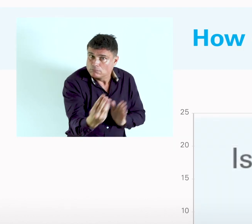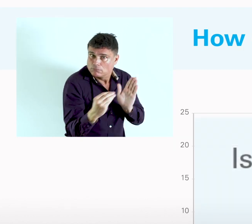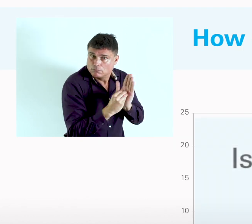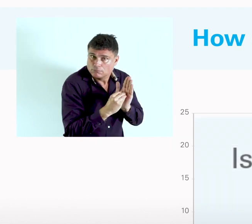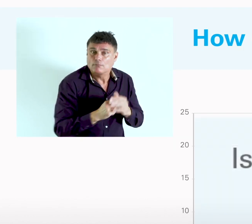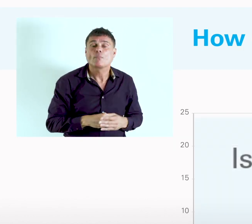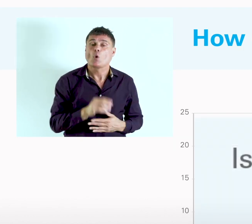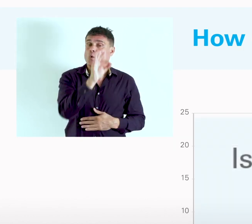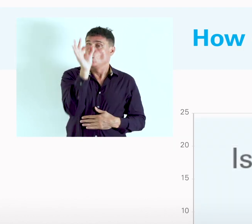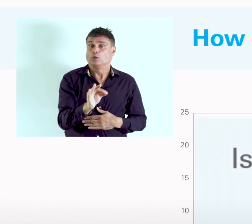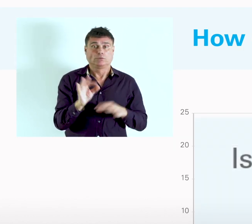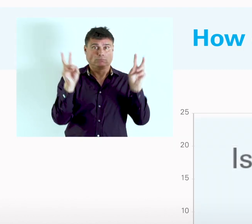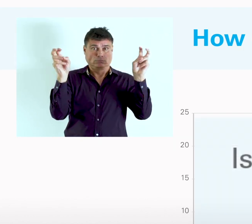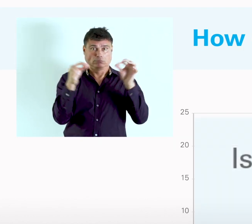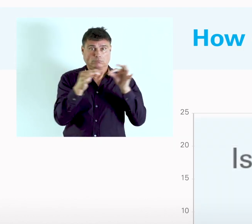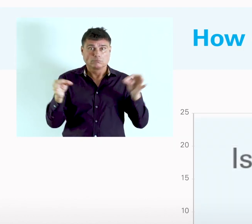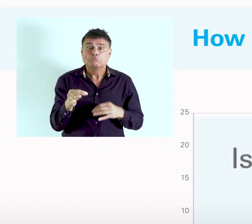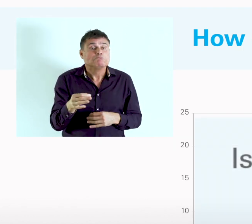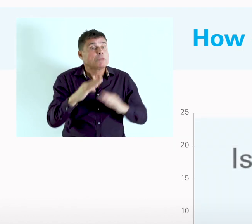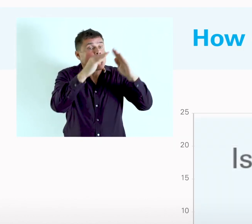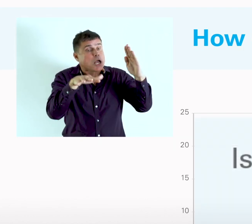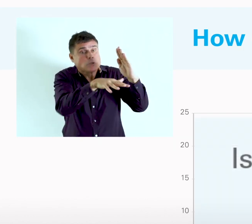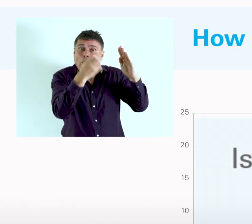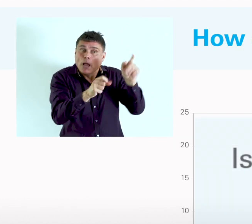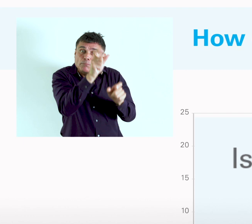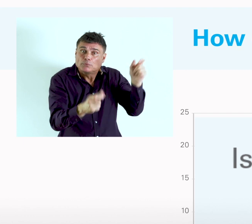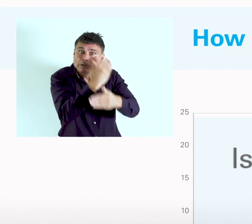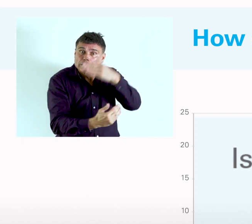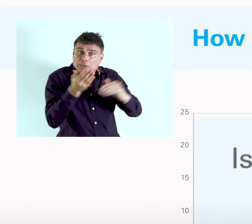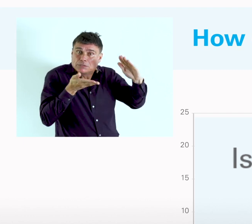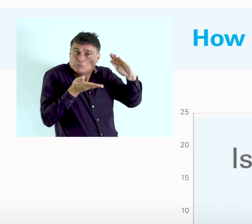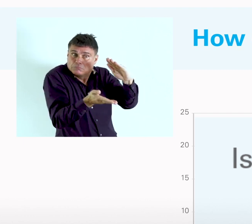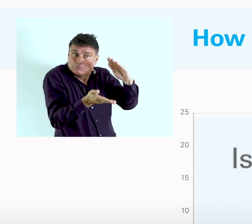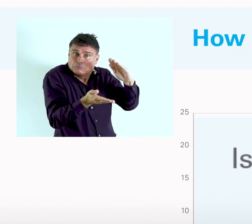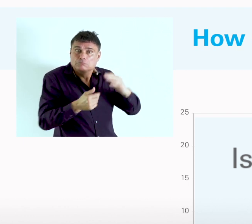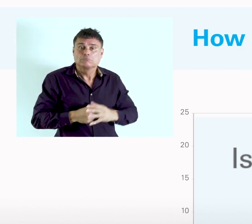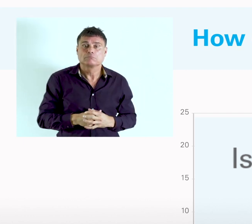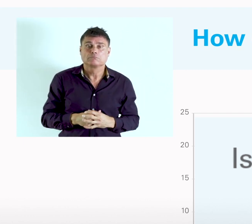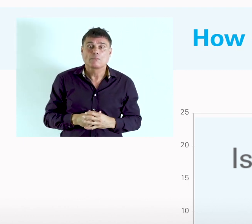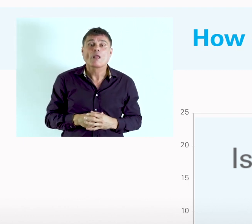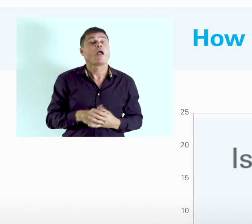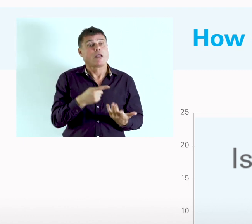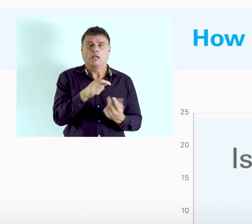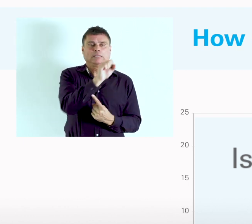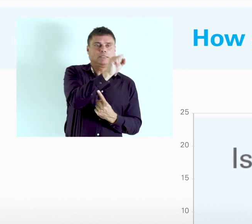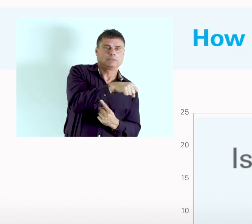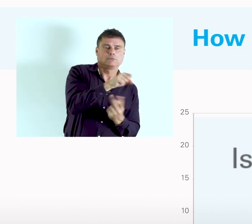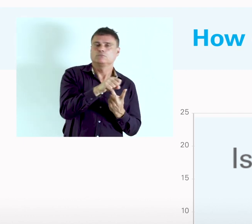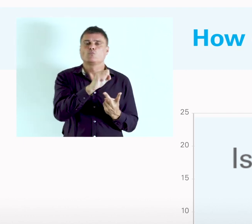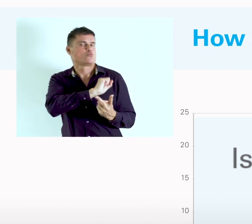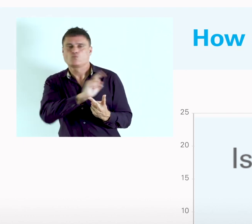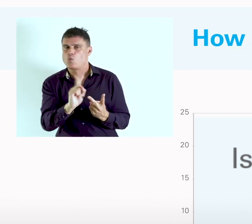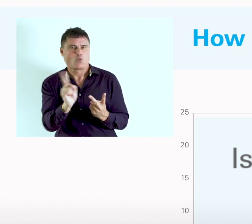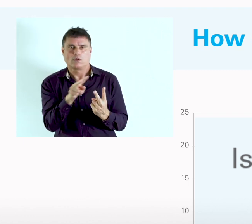The questions read, is anyone in this household disabled? And the response option is yes